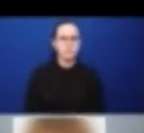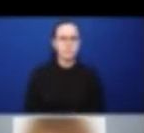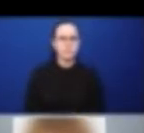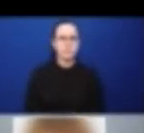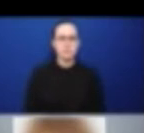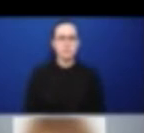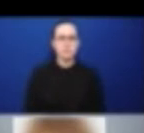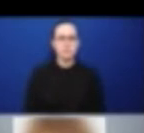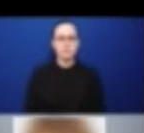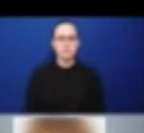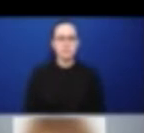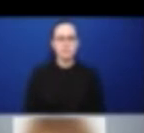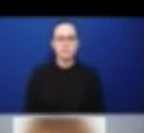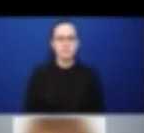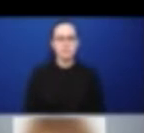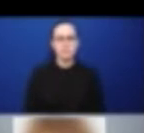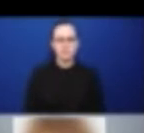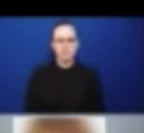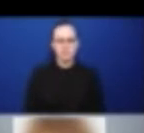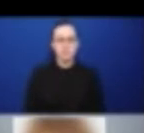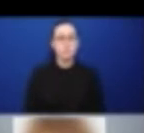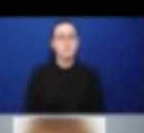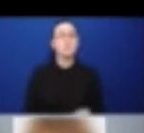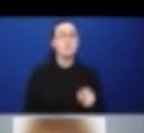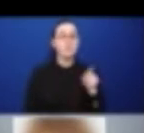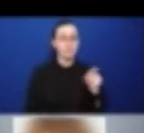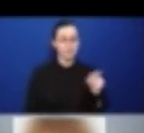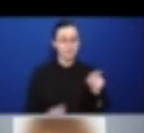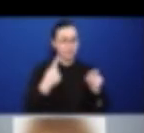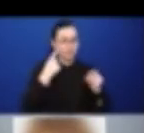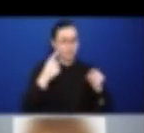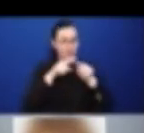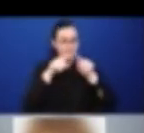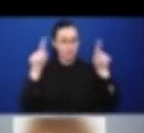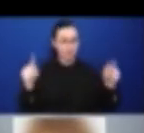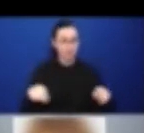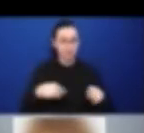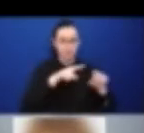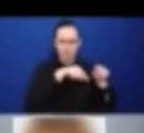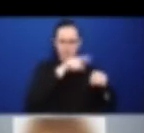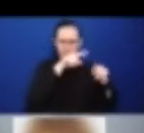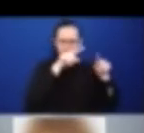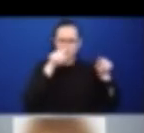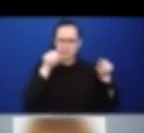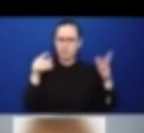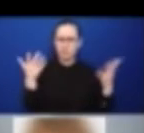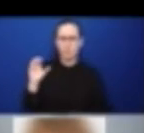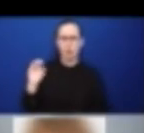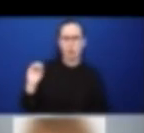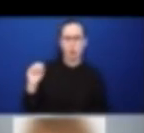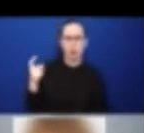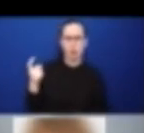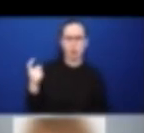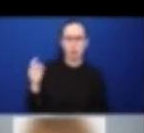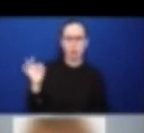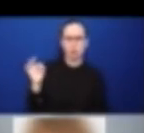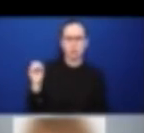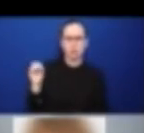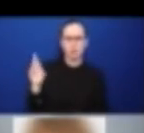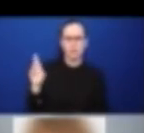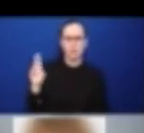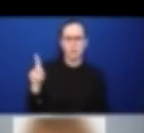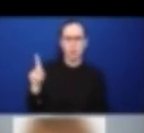drawing from the Oxford COVID-19 database that was generated at the beginning of the